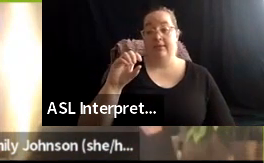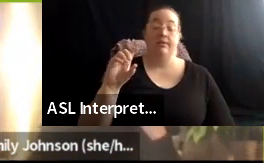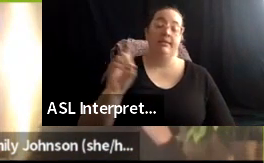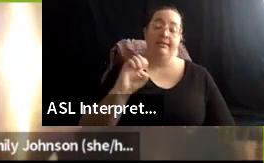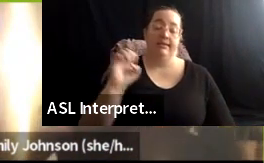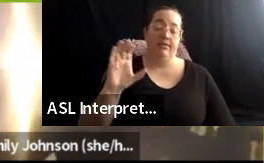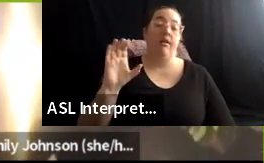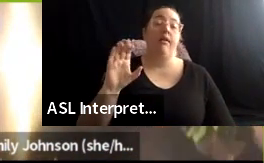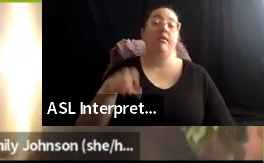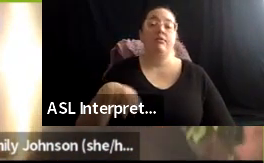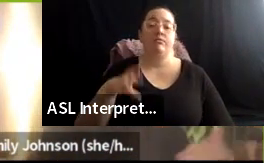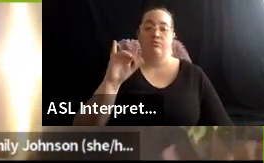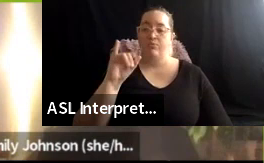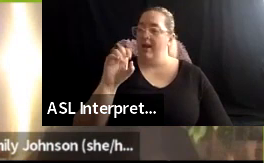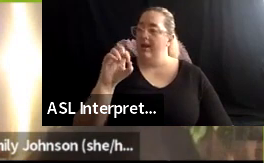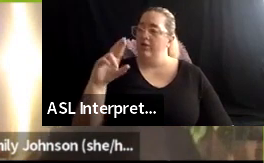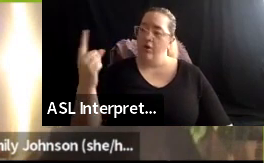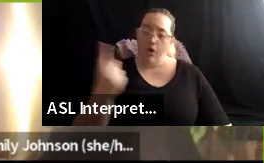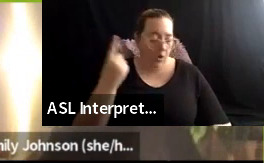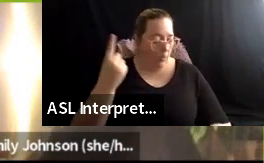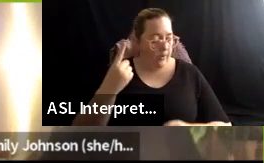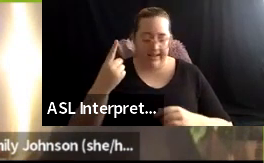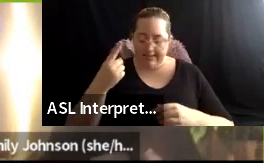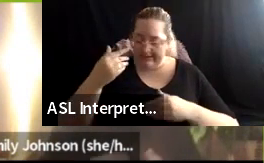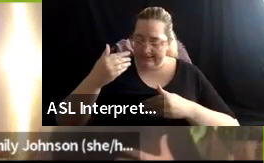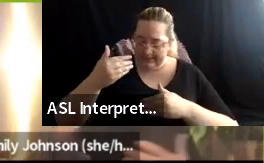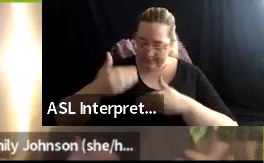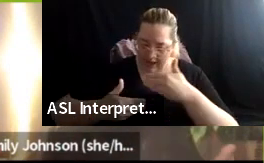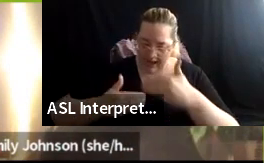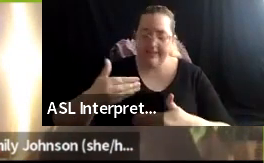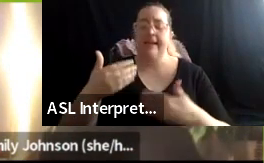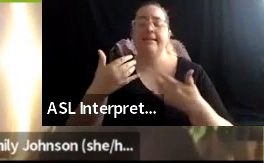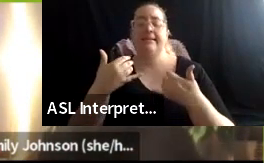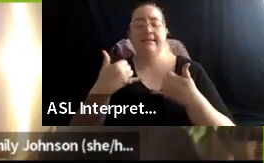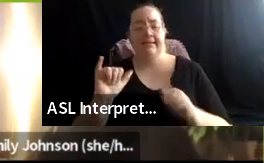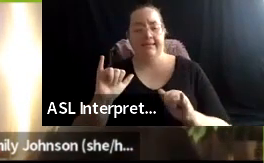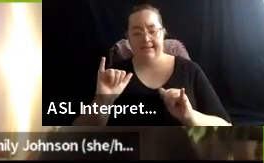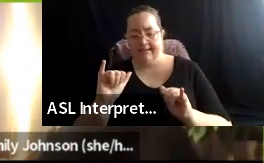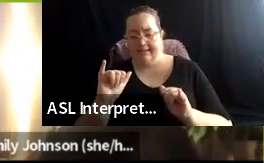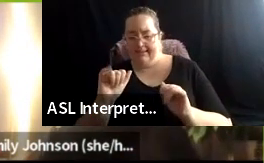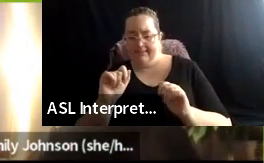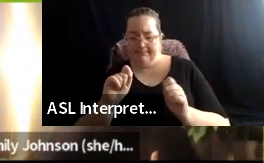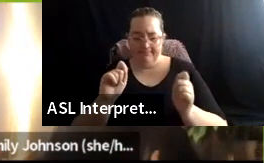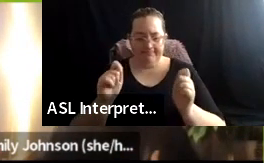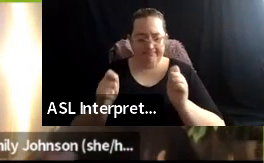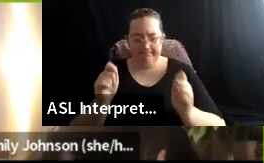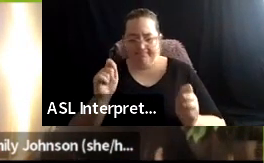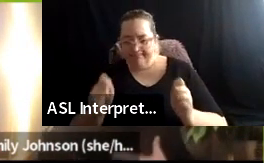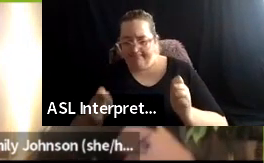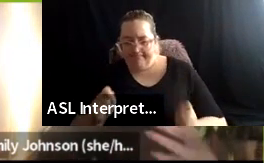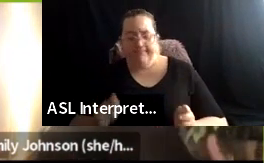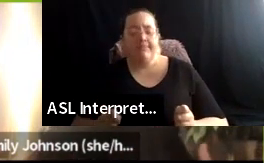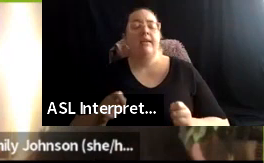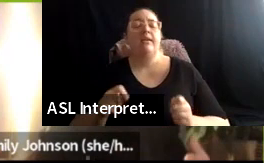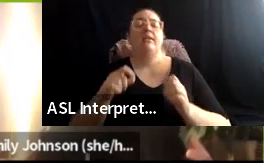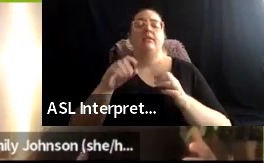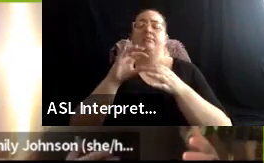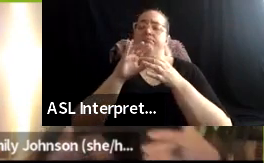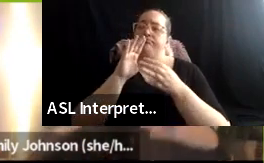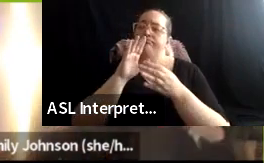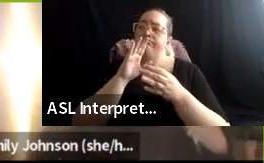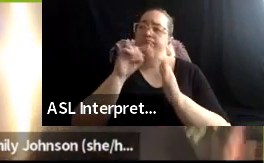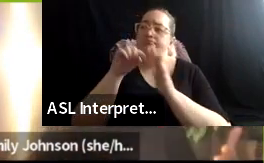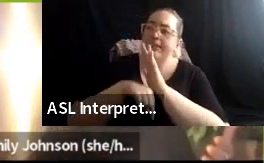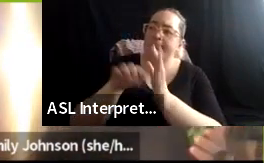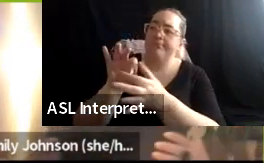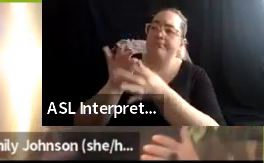process, um, it's always growing, um, and it's, uh, in deep relationship with, um, with partners, with presenters,